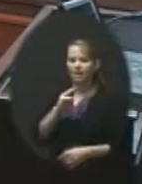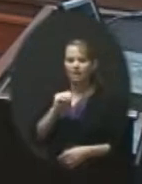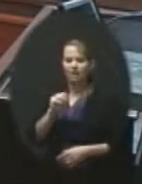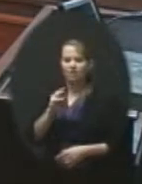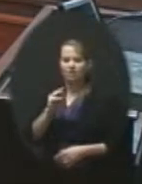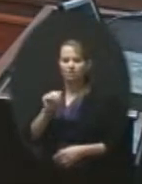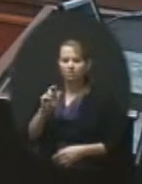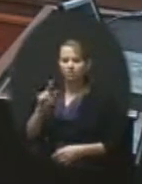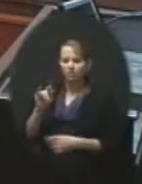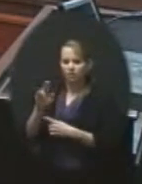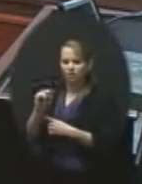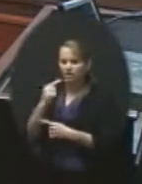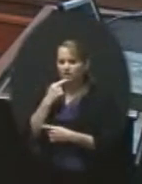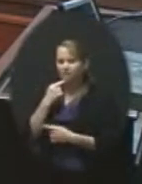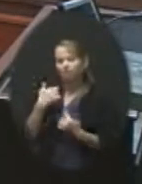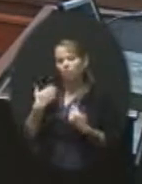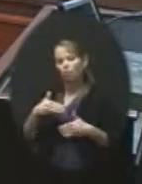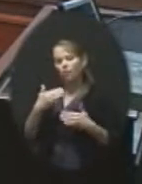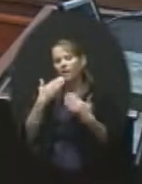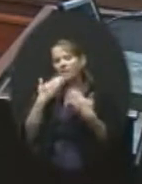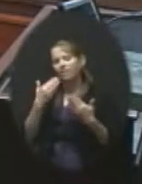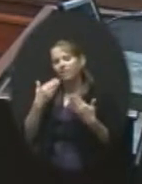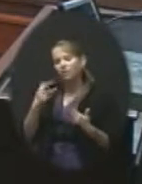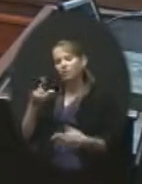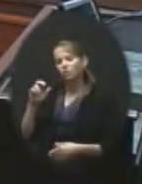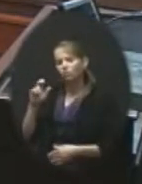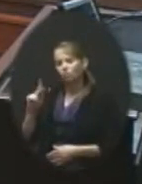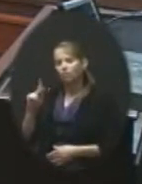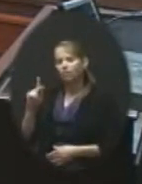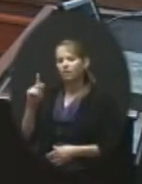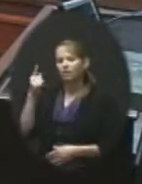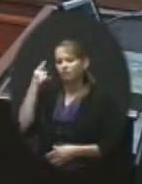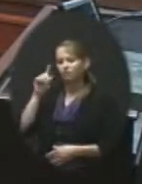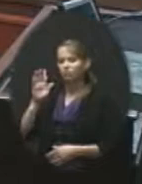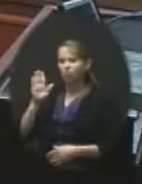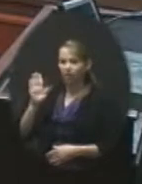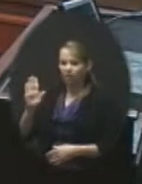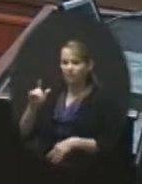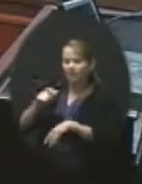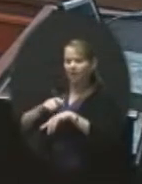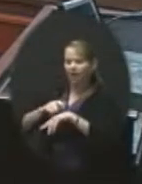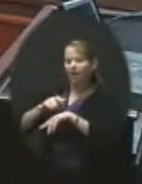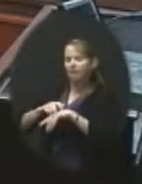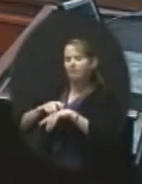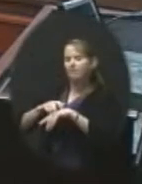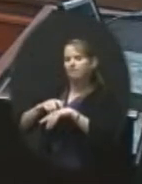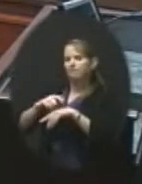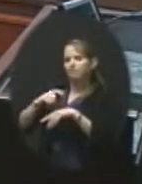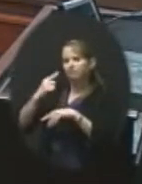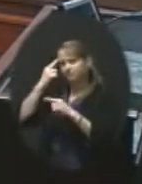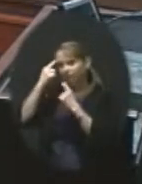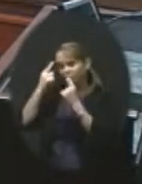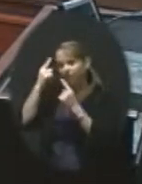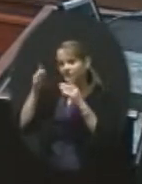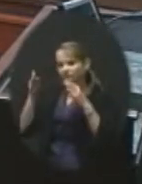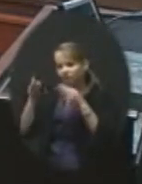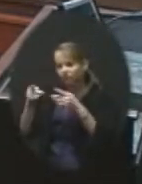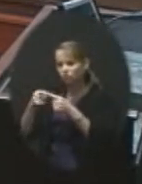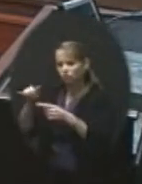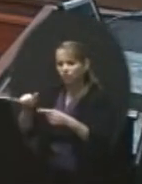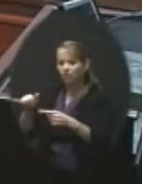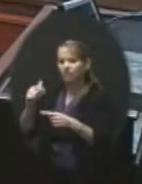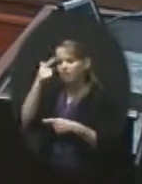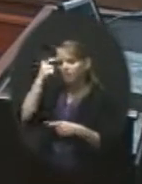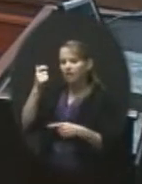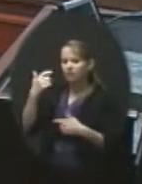Rick for the time and the attention he's, and you know, the thought that he's put into this because these are, they're kind of